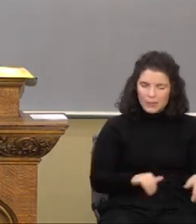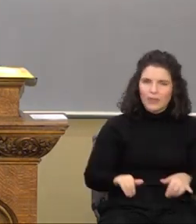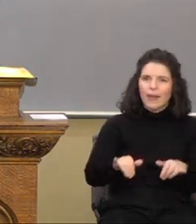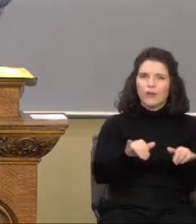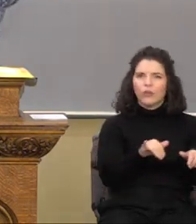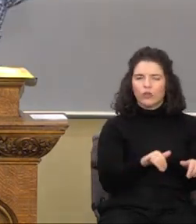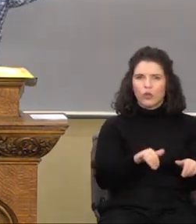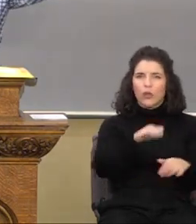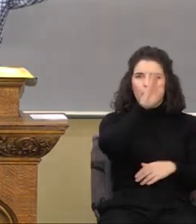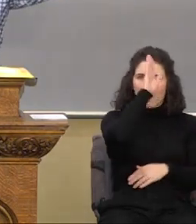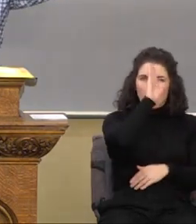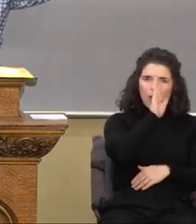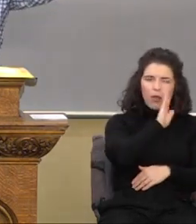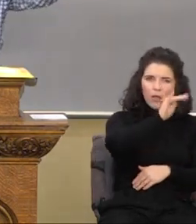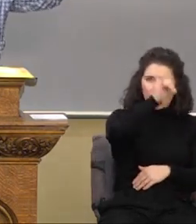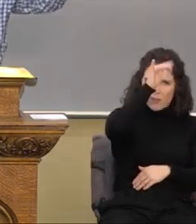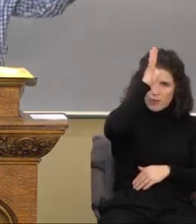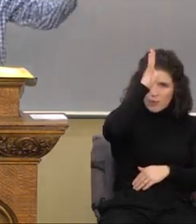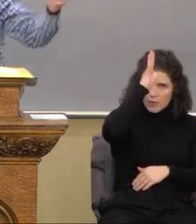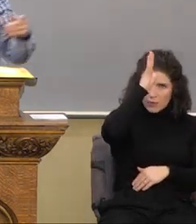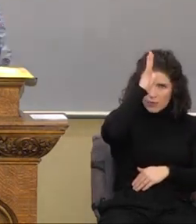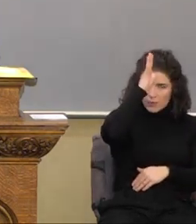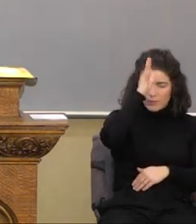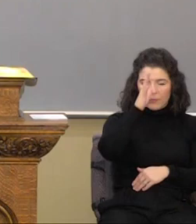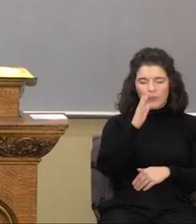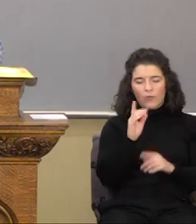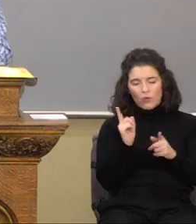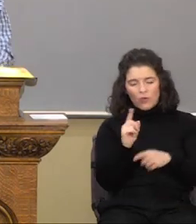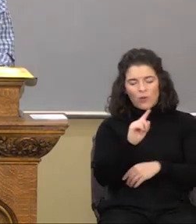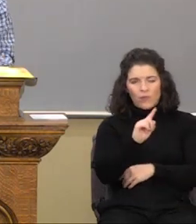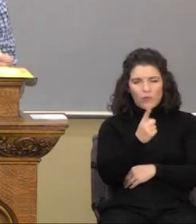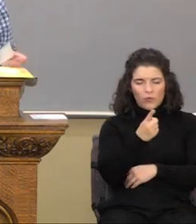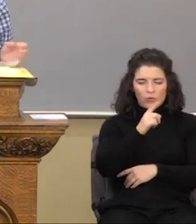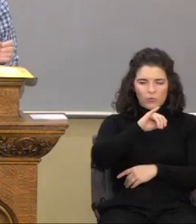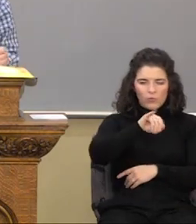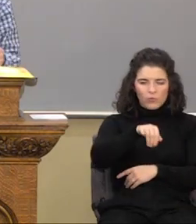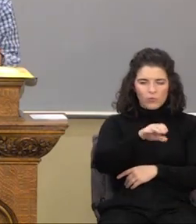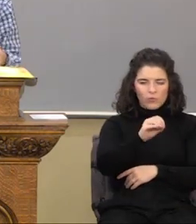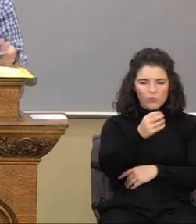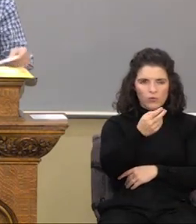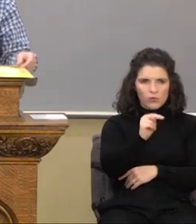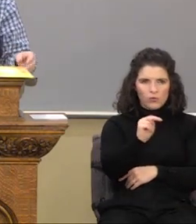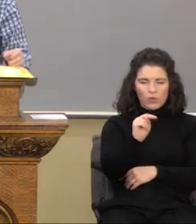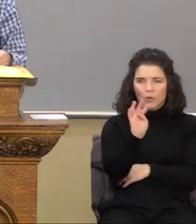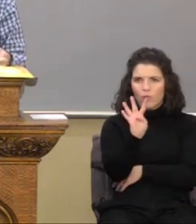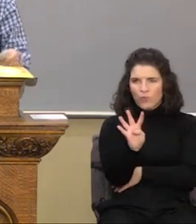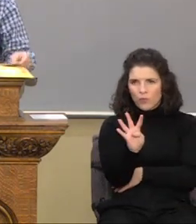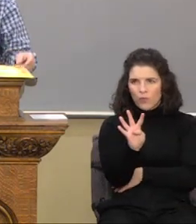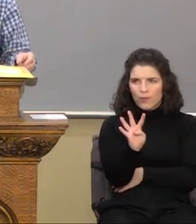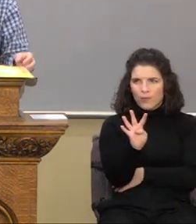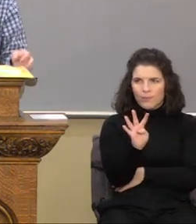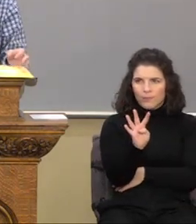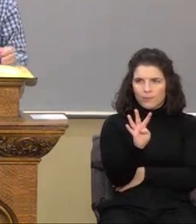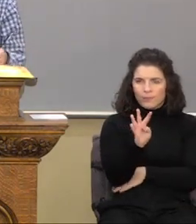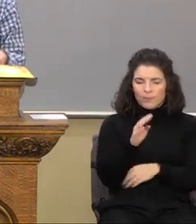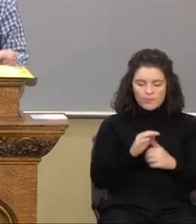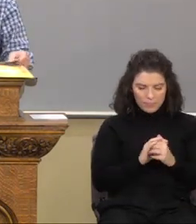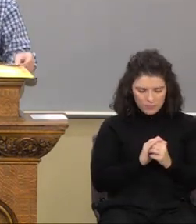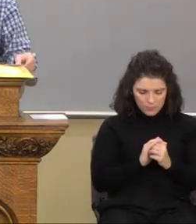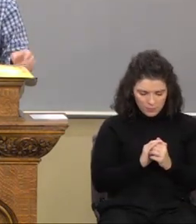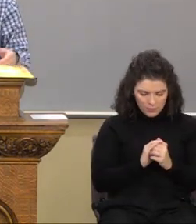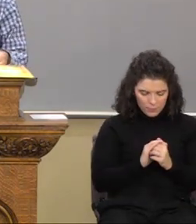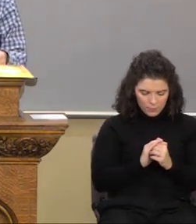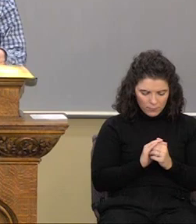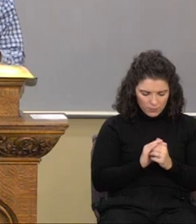God the Father. And let's go over there to 1 John chapter 4. 1 John chapter 4. John, in 1